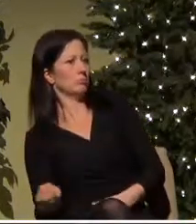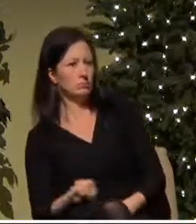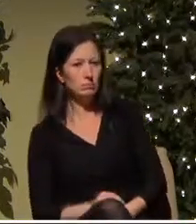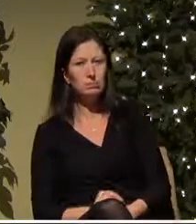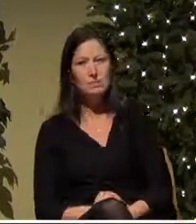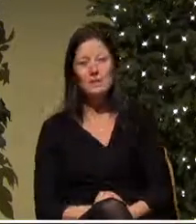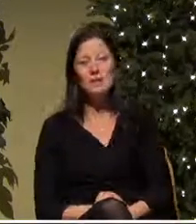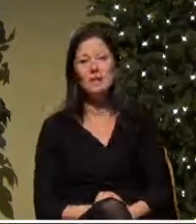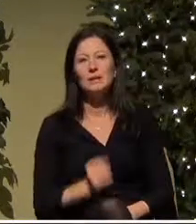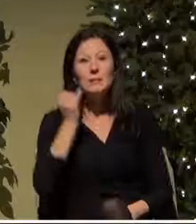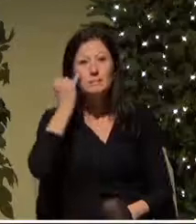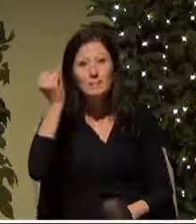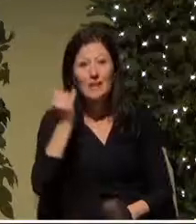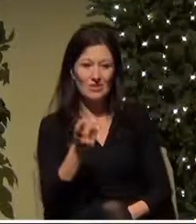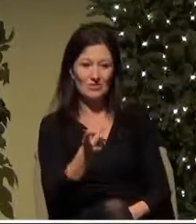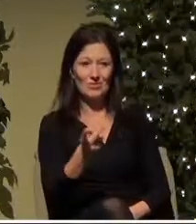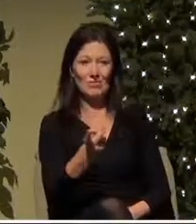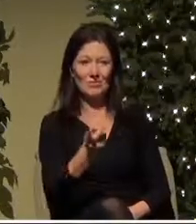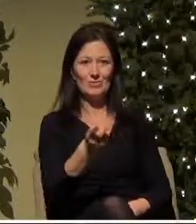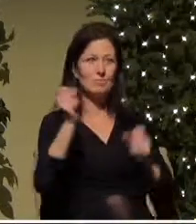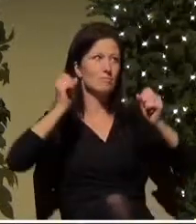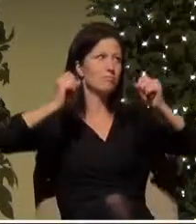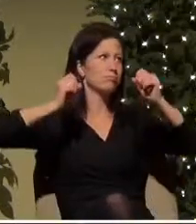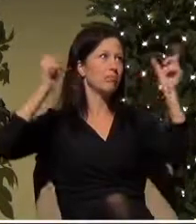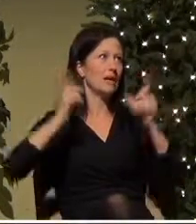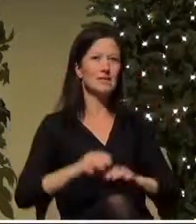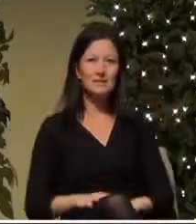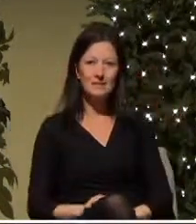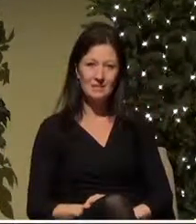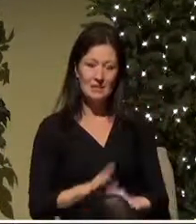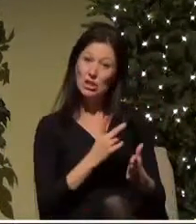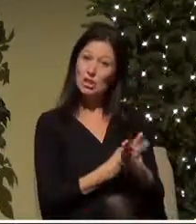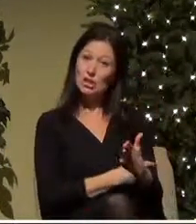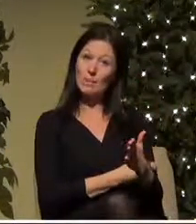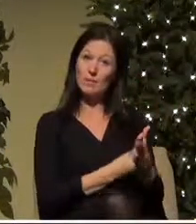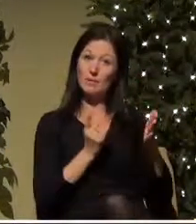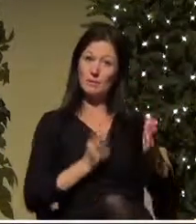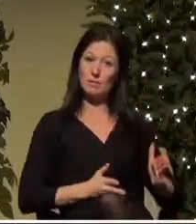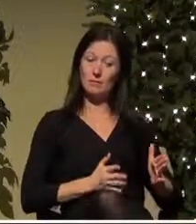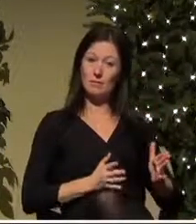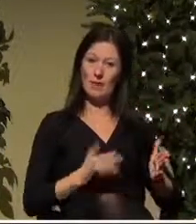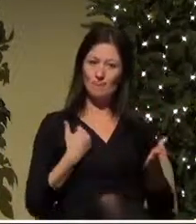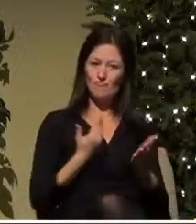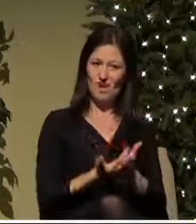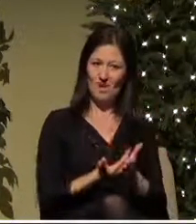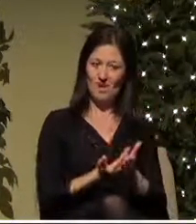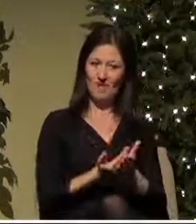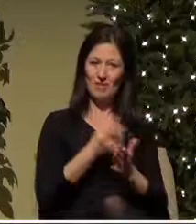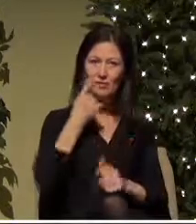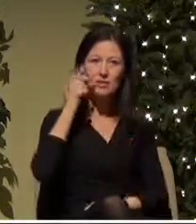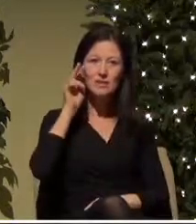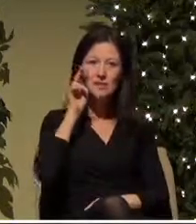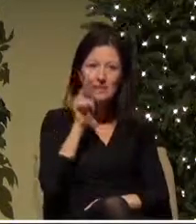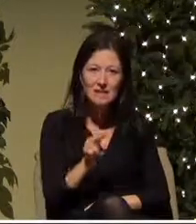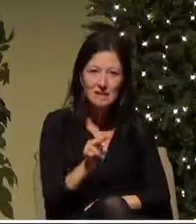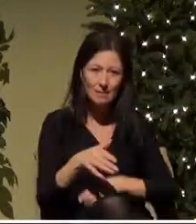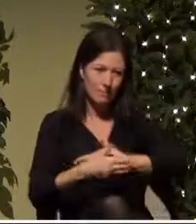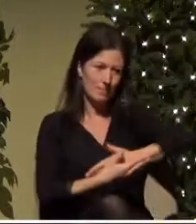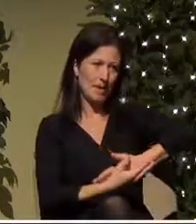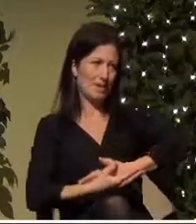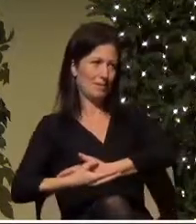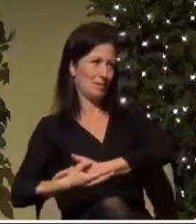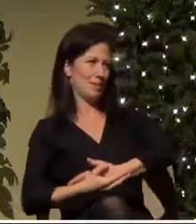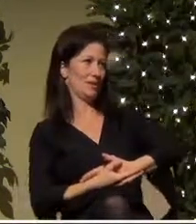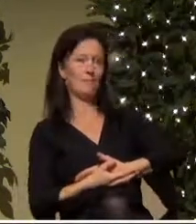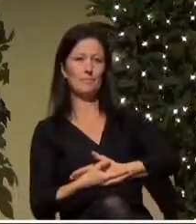now imagine their surprise when the shepherds came to see the baby the baby that nobody